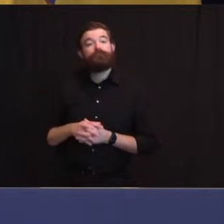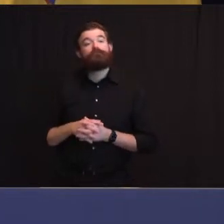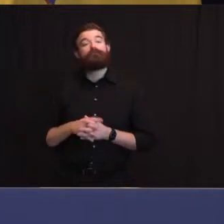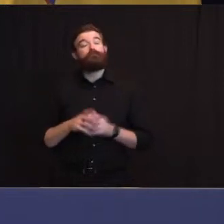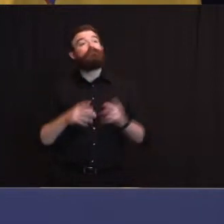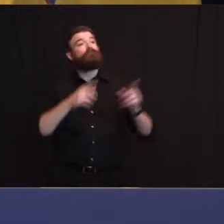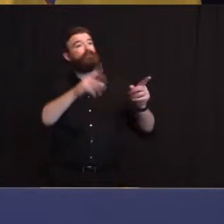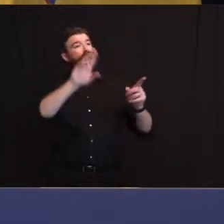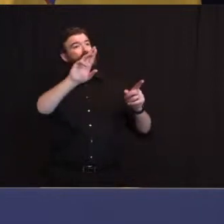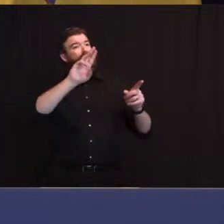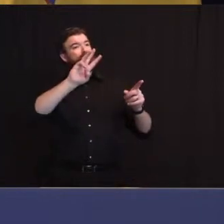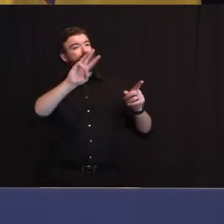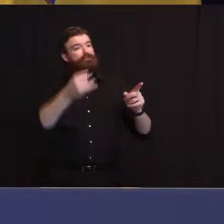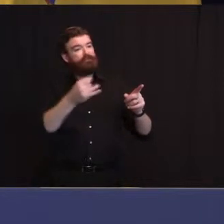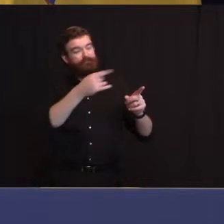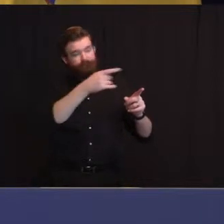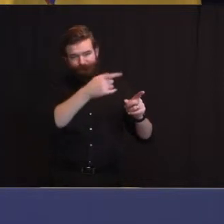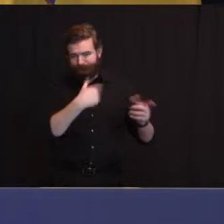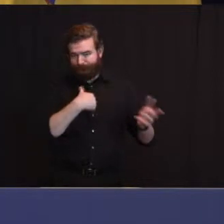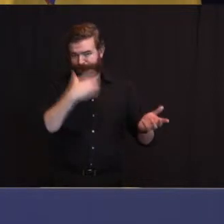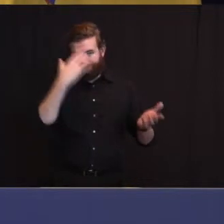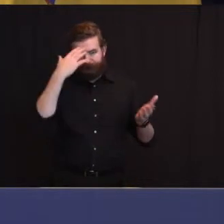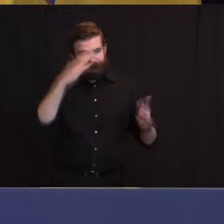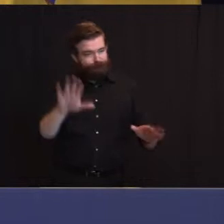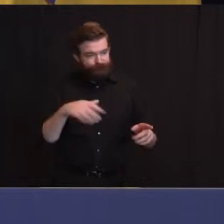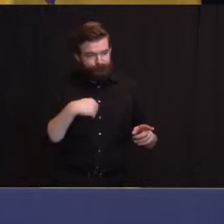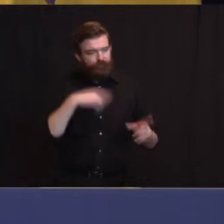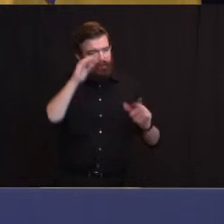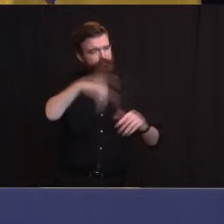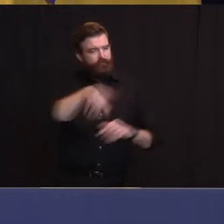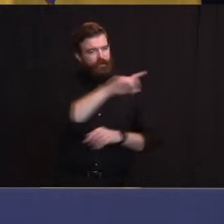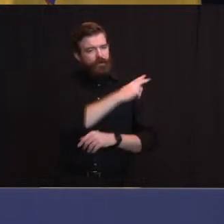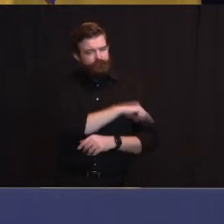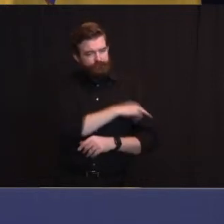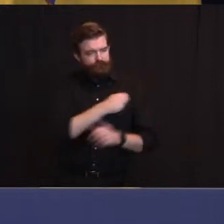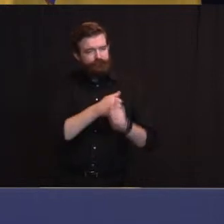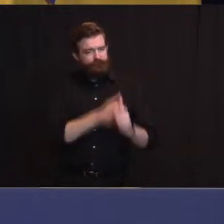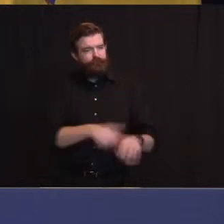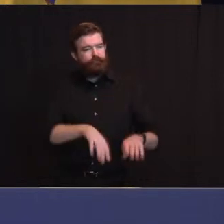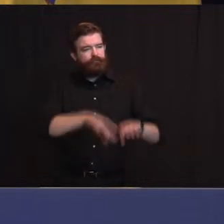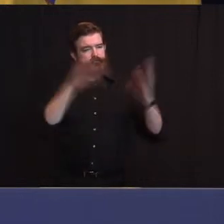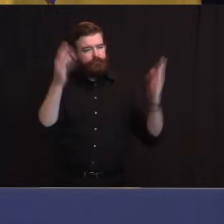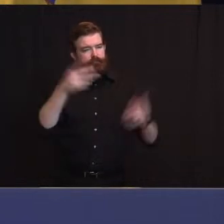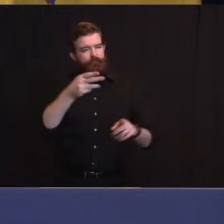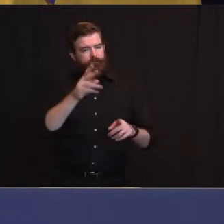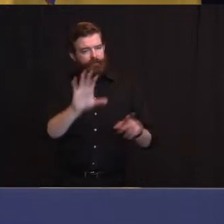we expect our hospitals to do as they are chartered and as the state requires. you have any more insight beyond that?